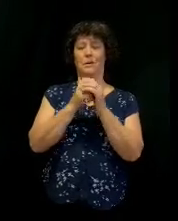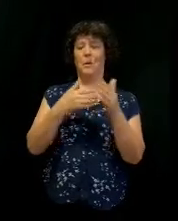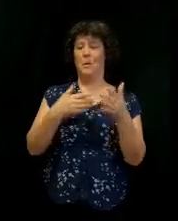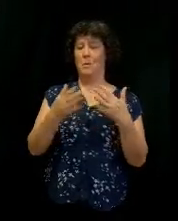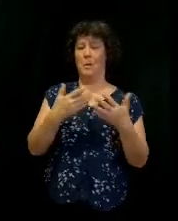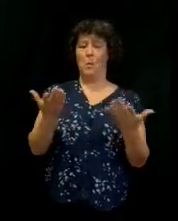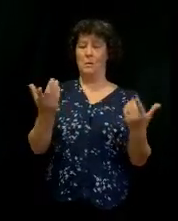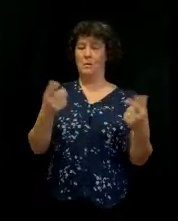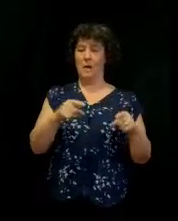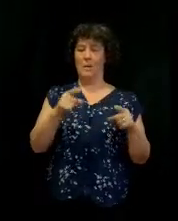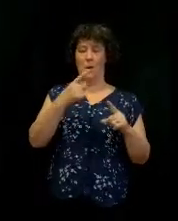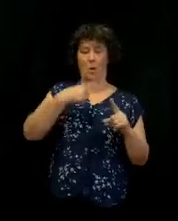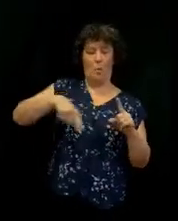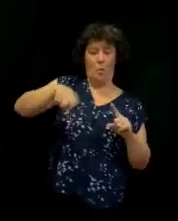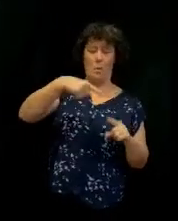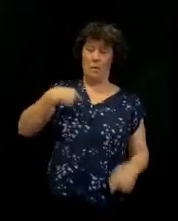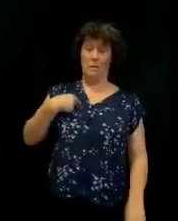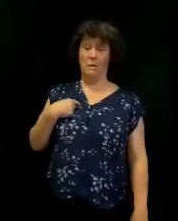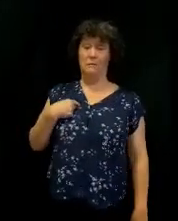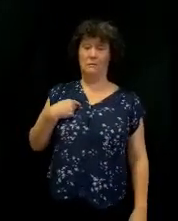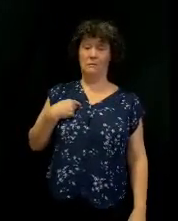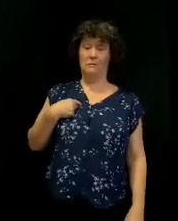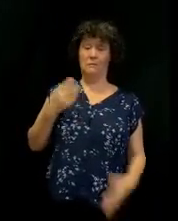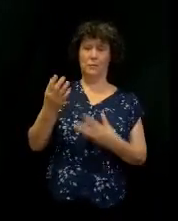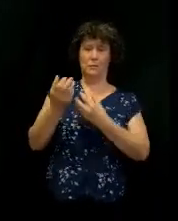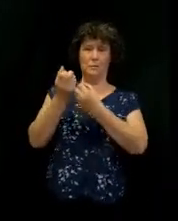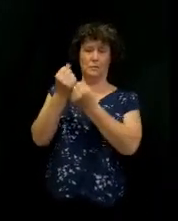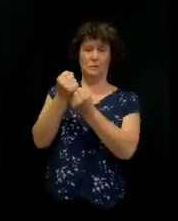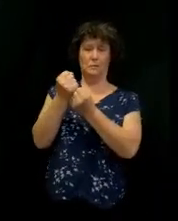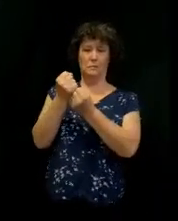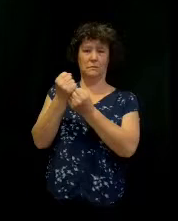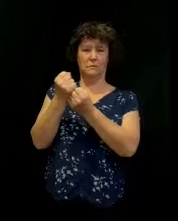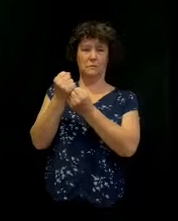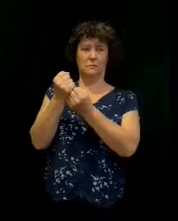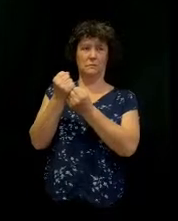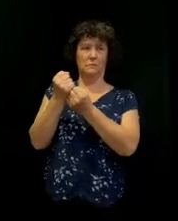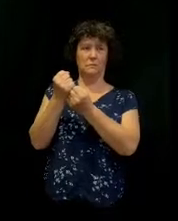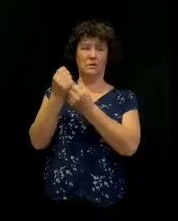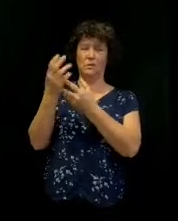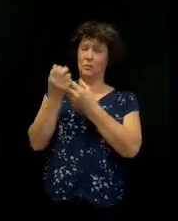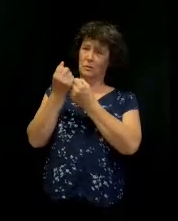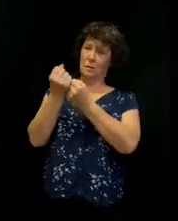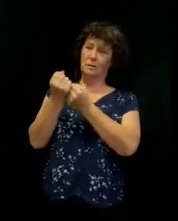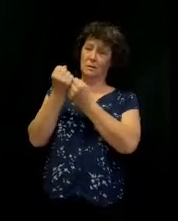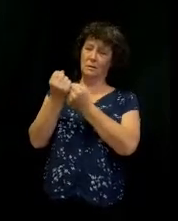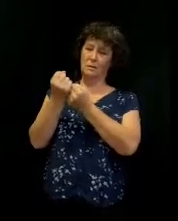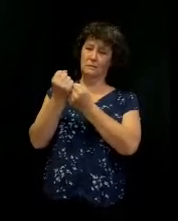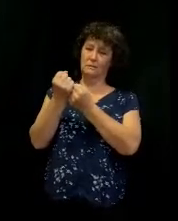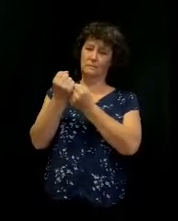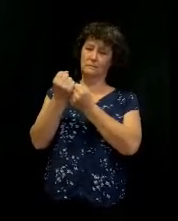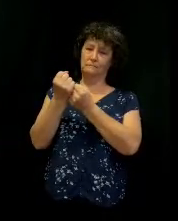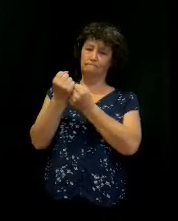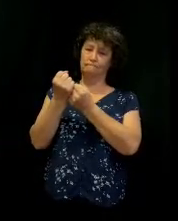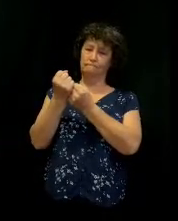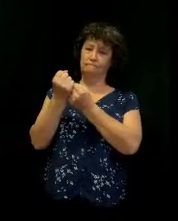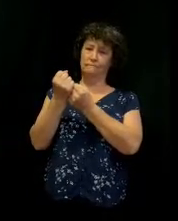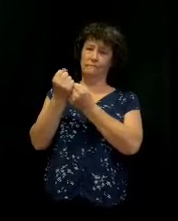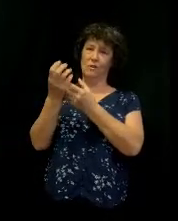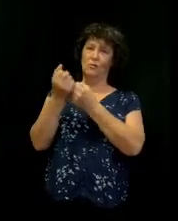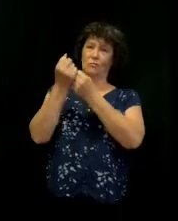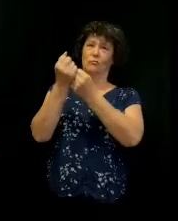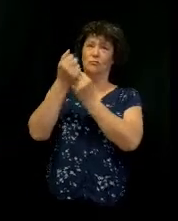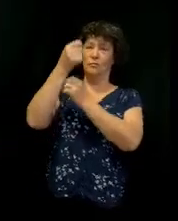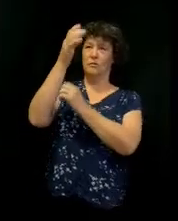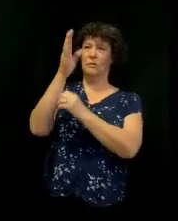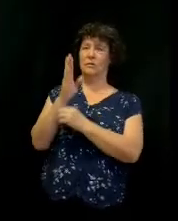Trust. Trust. Trust. Right? Trusting God.